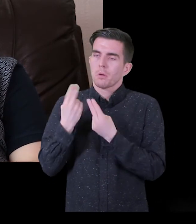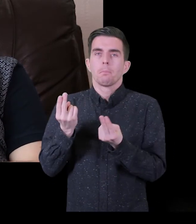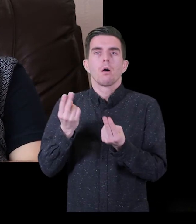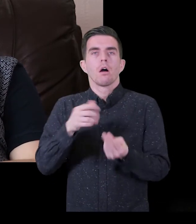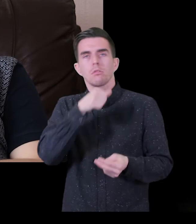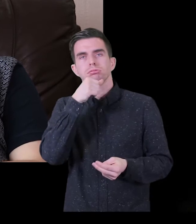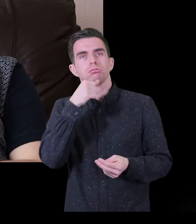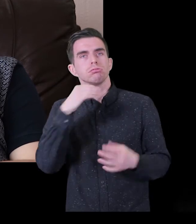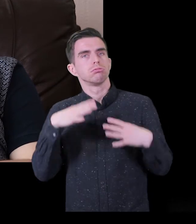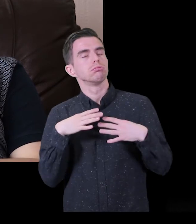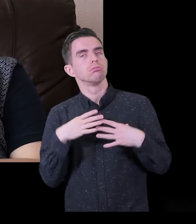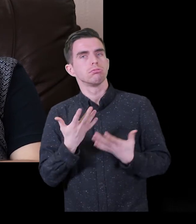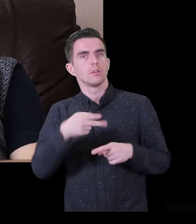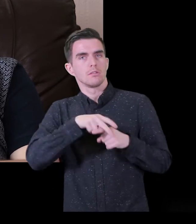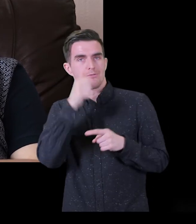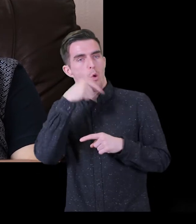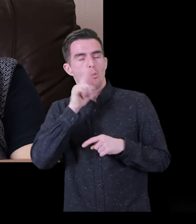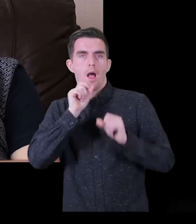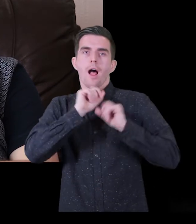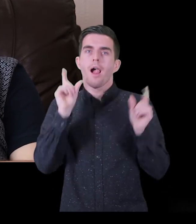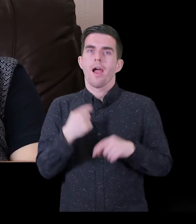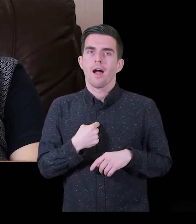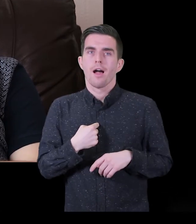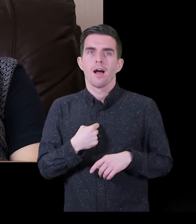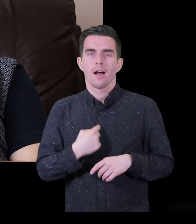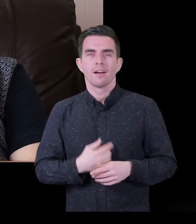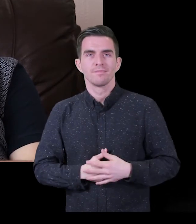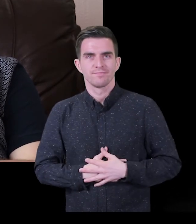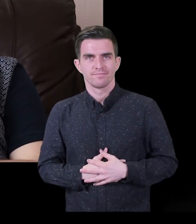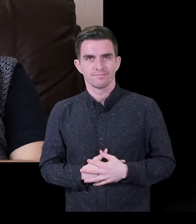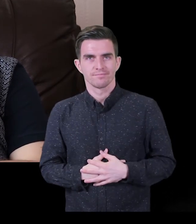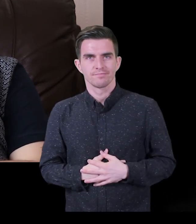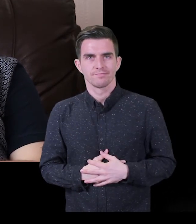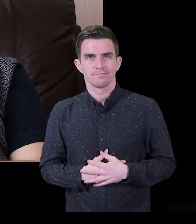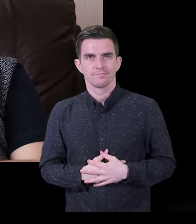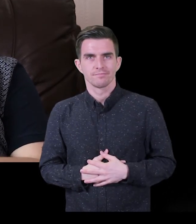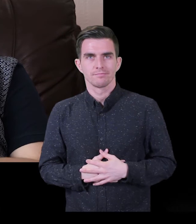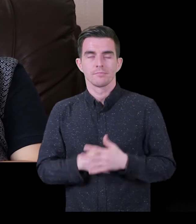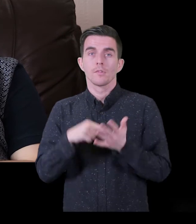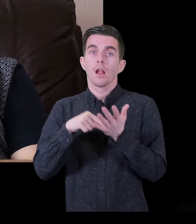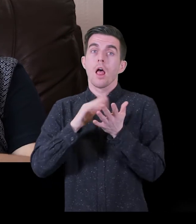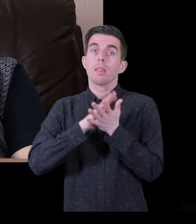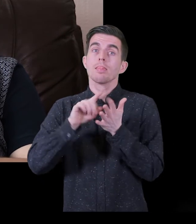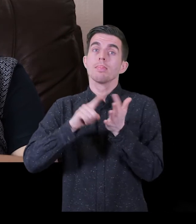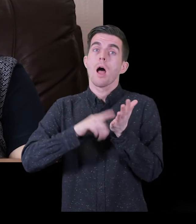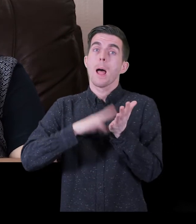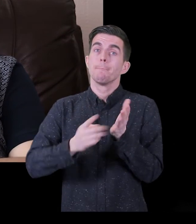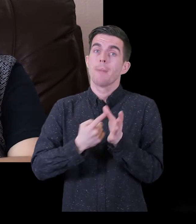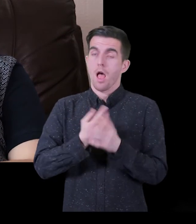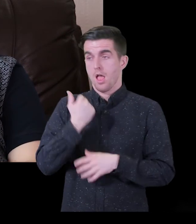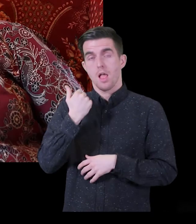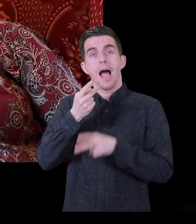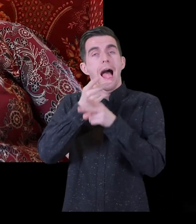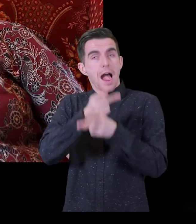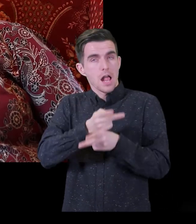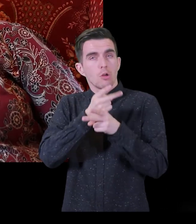ways. Because I know now that if the alarm goes off, I don't have to rely on anybody else to, you know, wake me up. can get that done